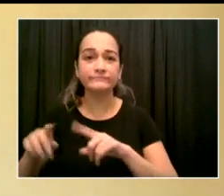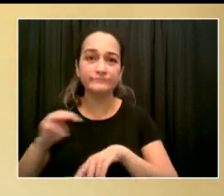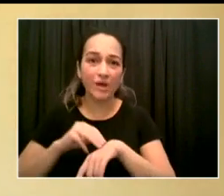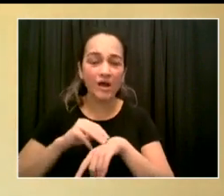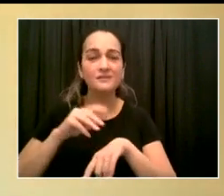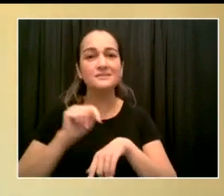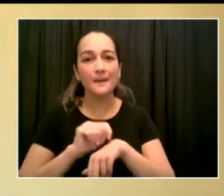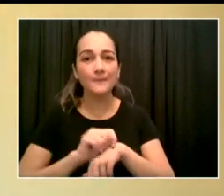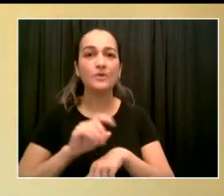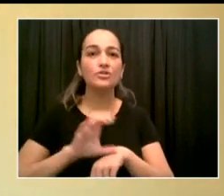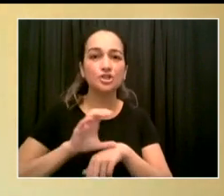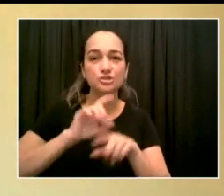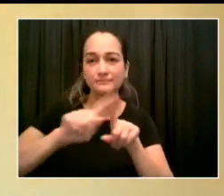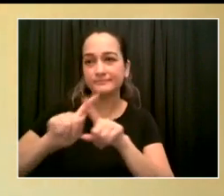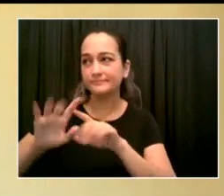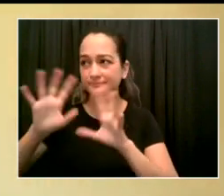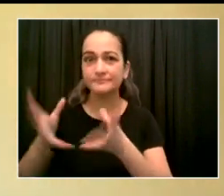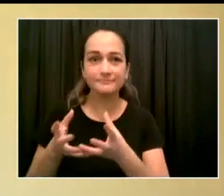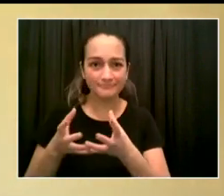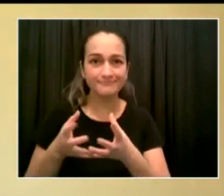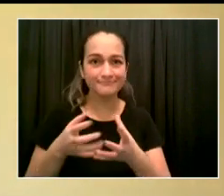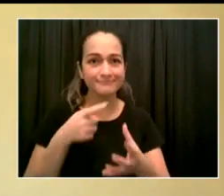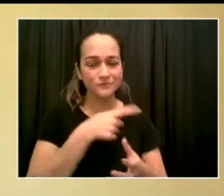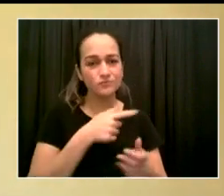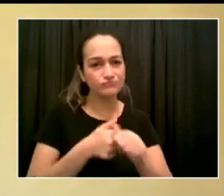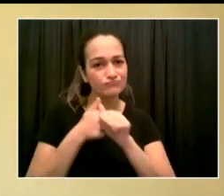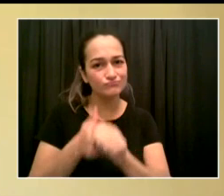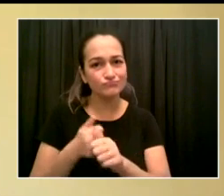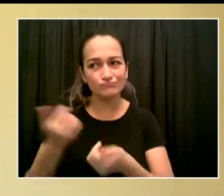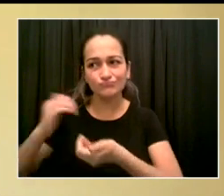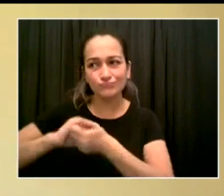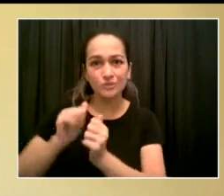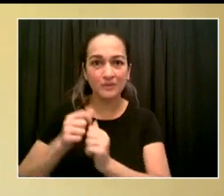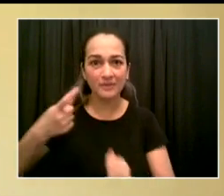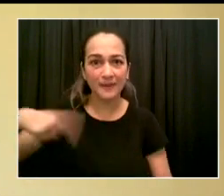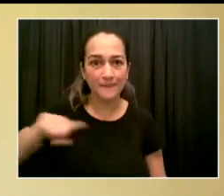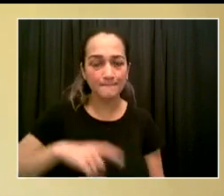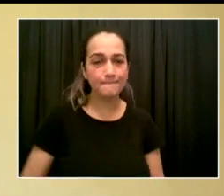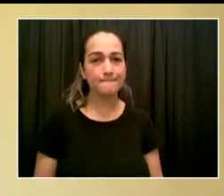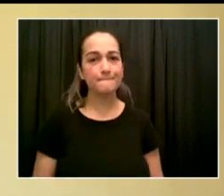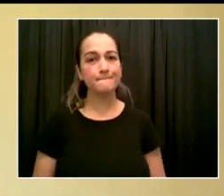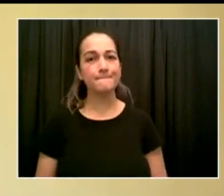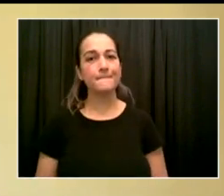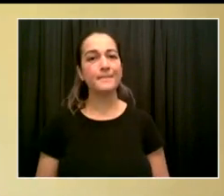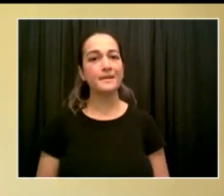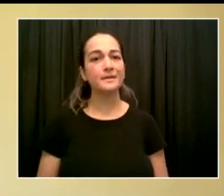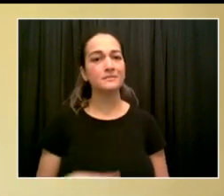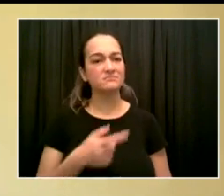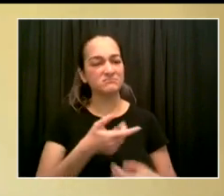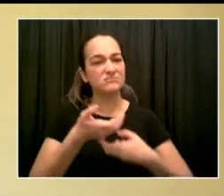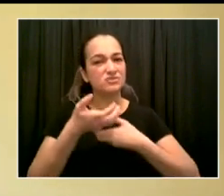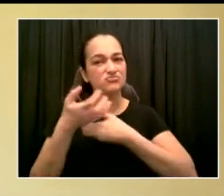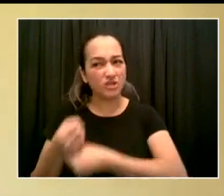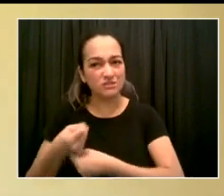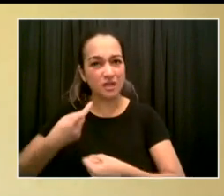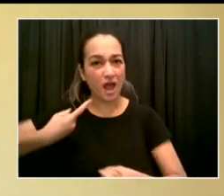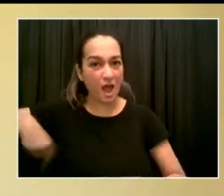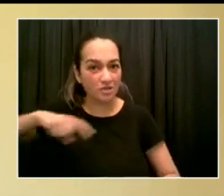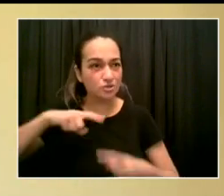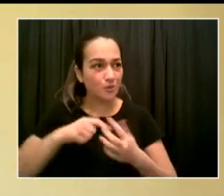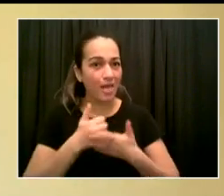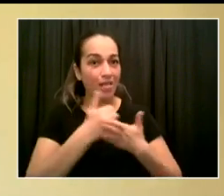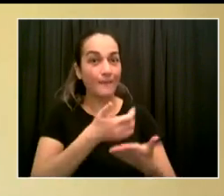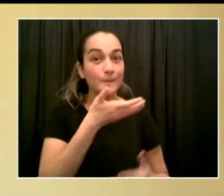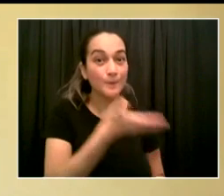leadership of the faith community to rally the people in times of difficulty. And this is one of them. And